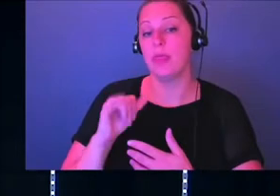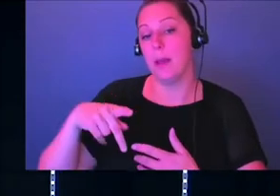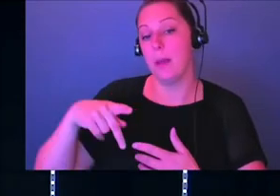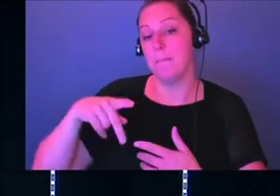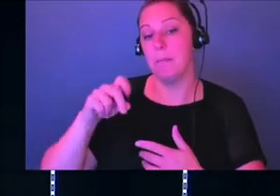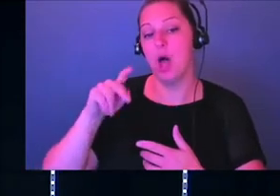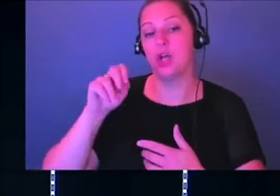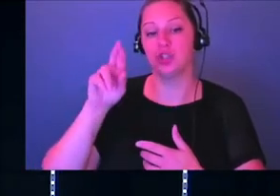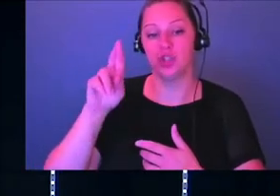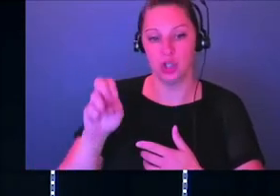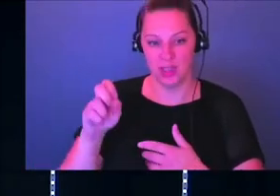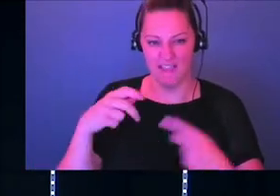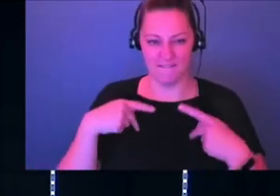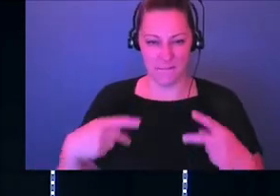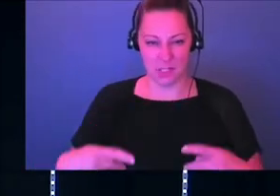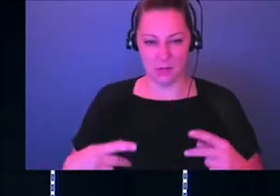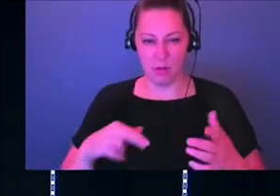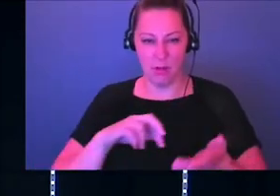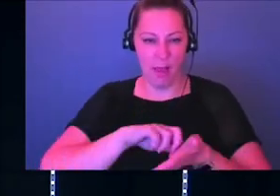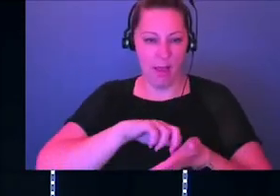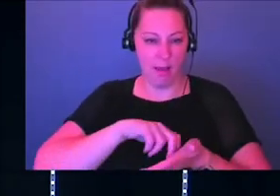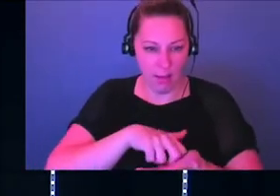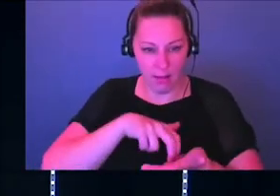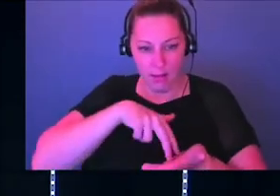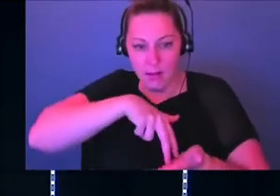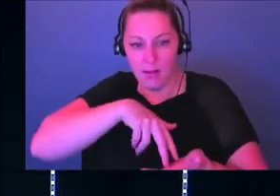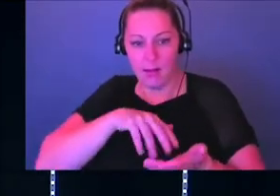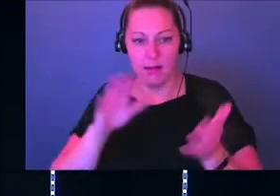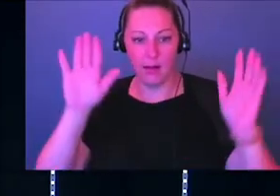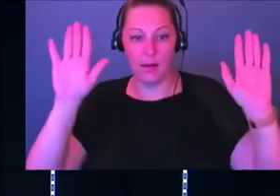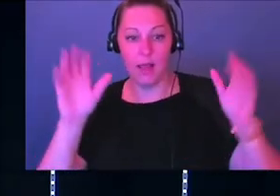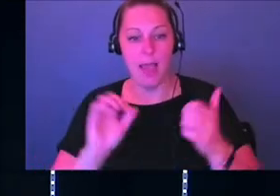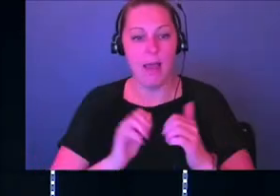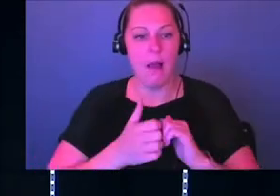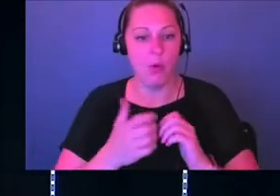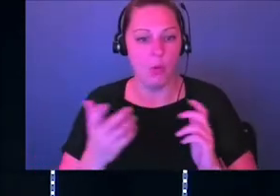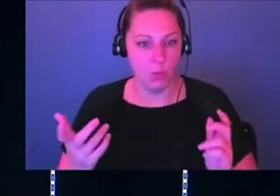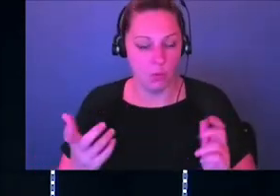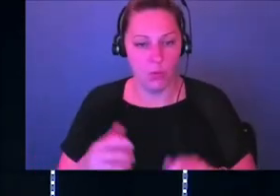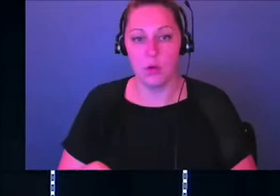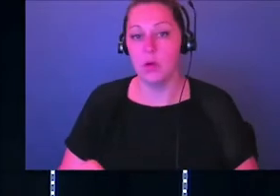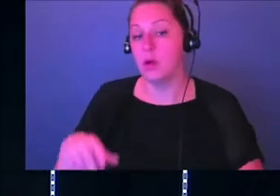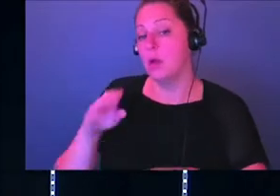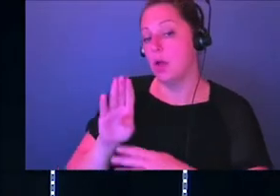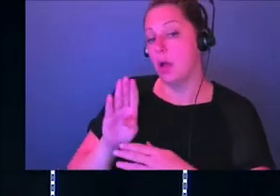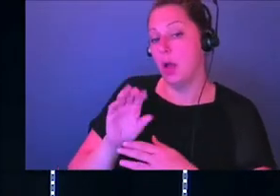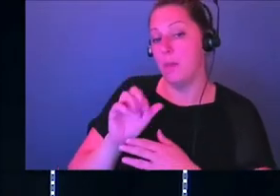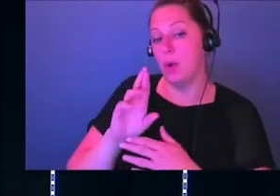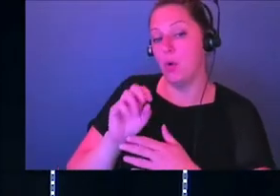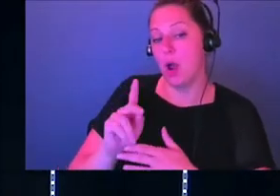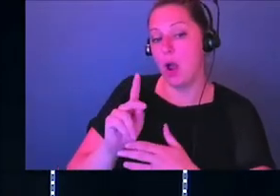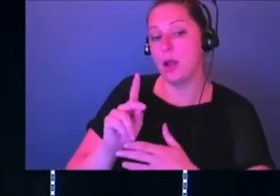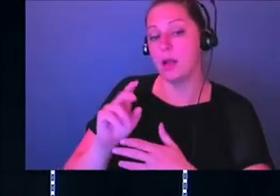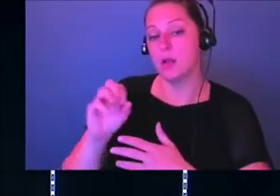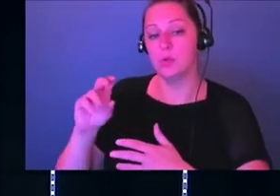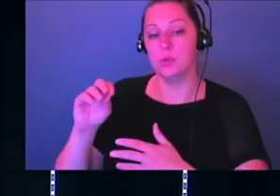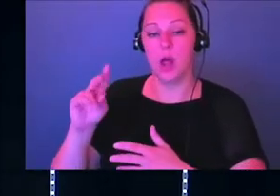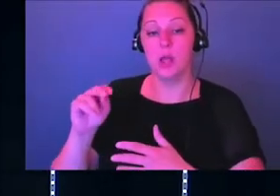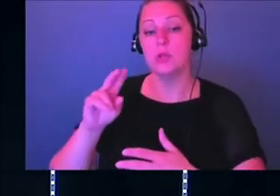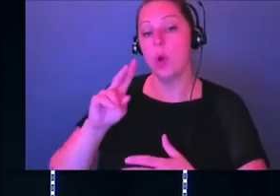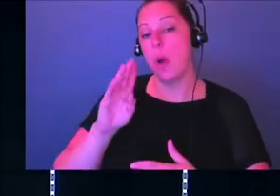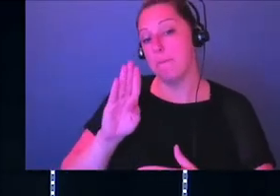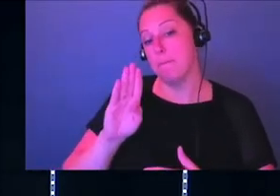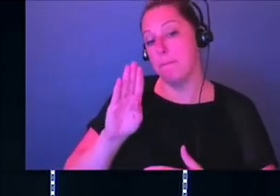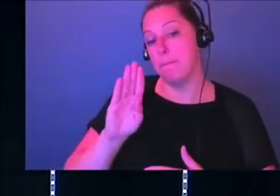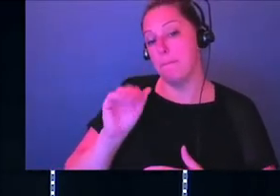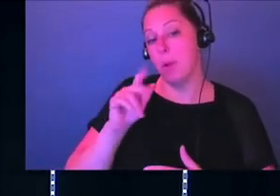praise, okay? So we get a little more to the physical sense of how we worship God, how we praise God. He talked about the words barak and yadah. And barak is to kneel and